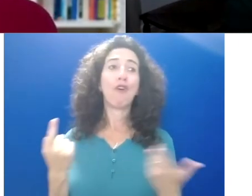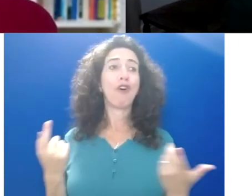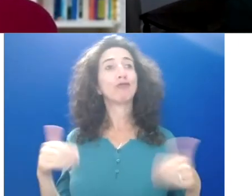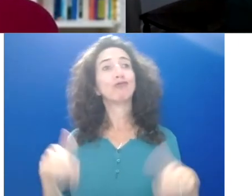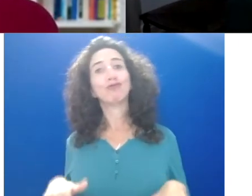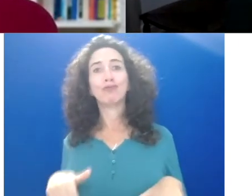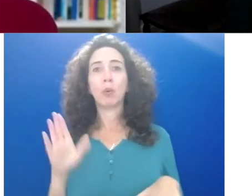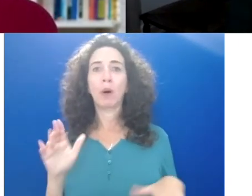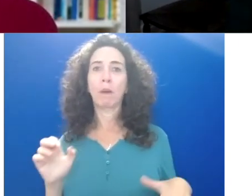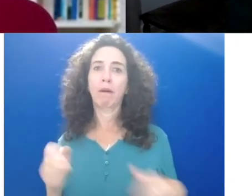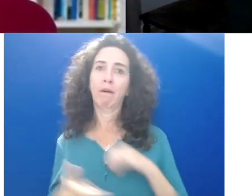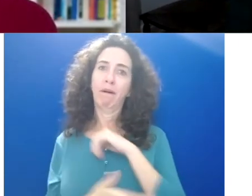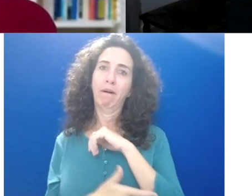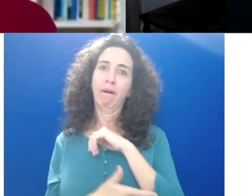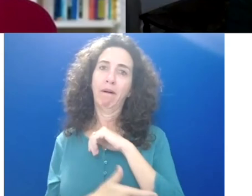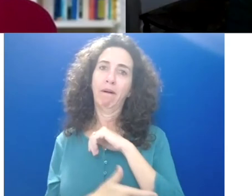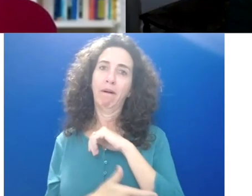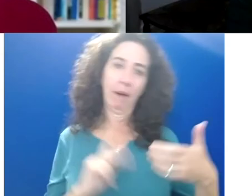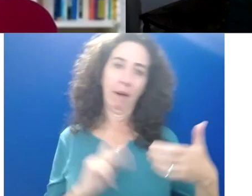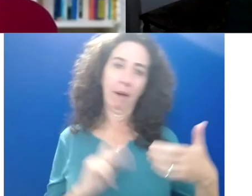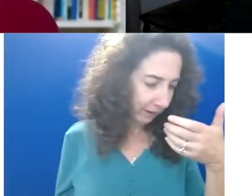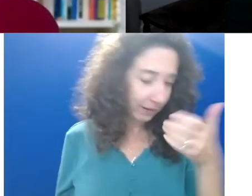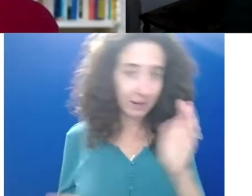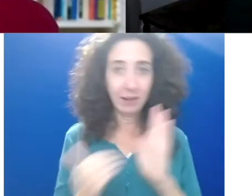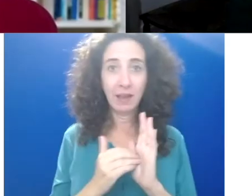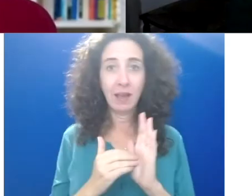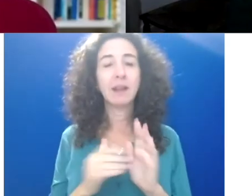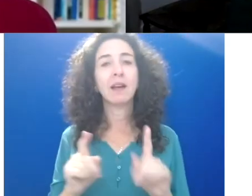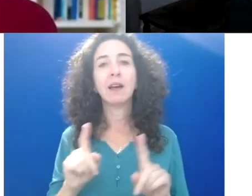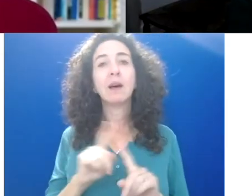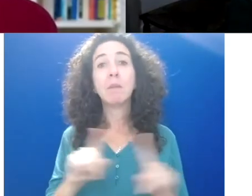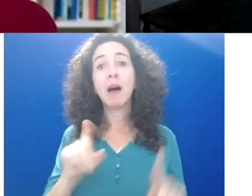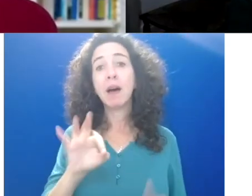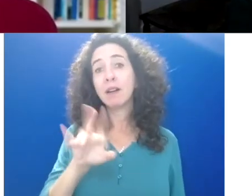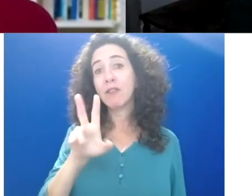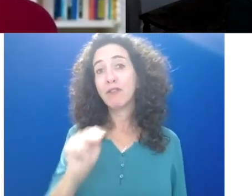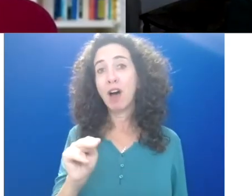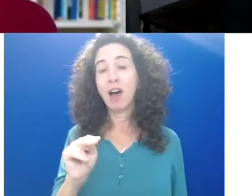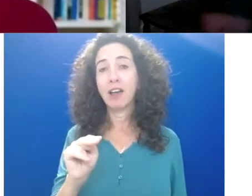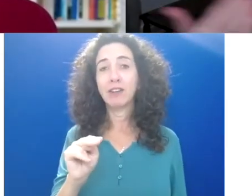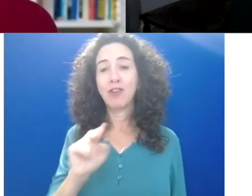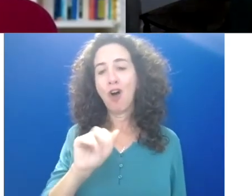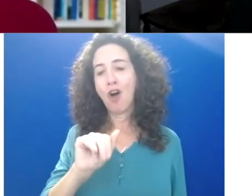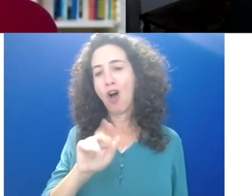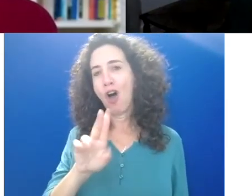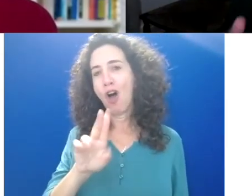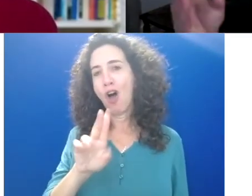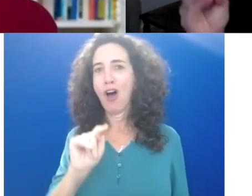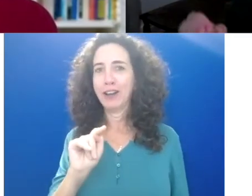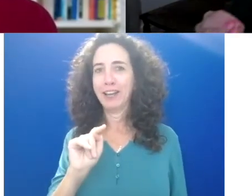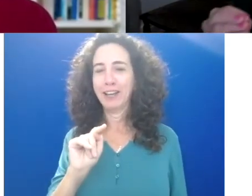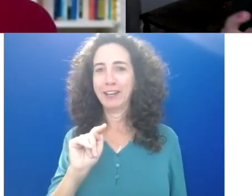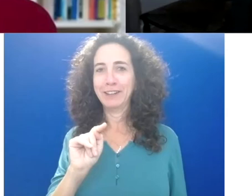two years. But I also think in terms of a fun audit, it can be useful to do just the process that I was describing a minute earlier